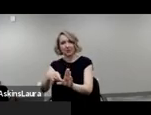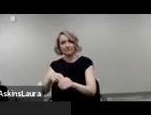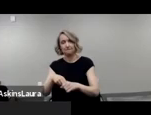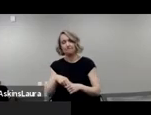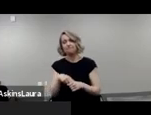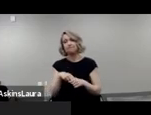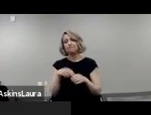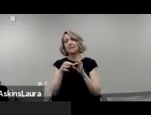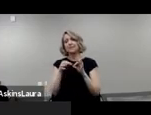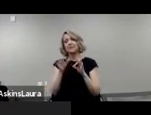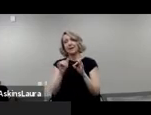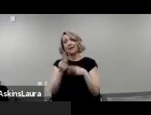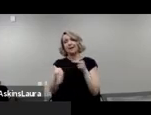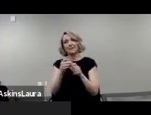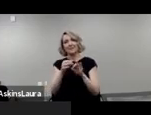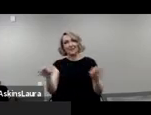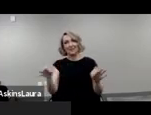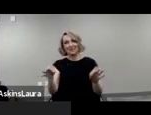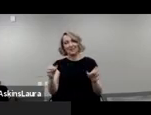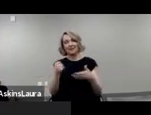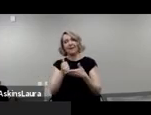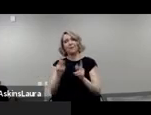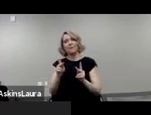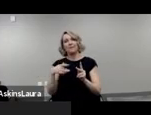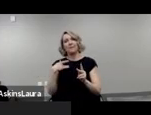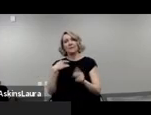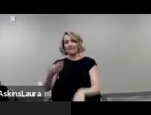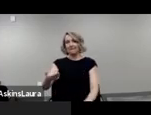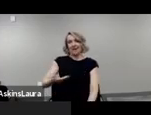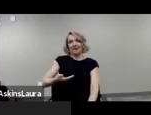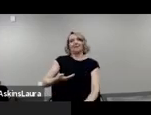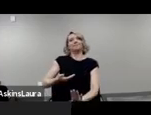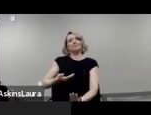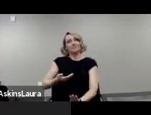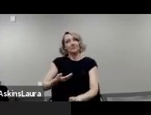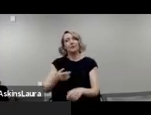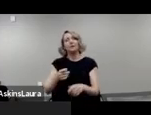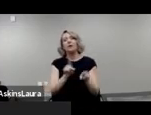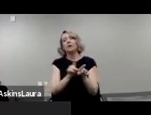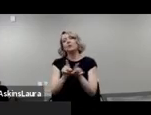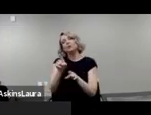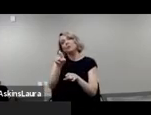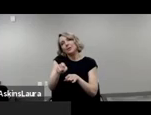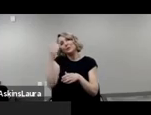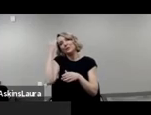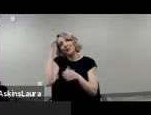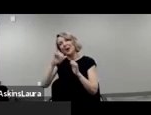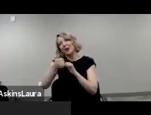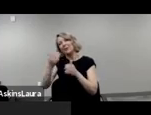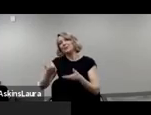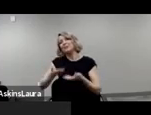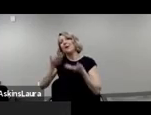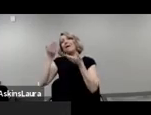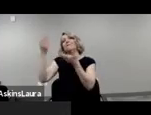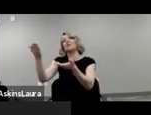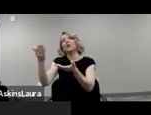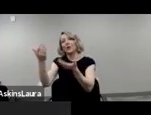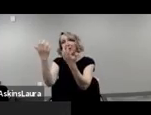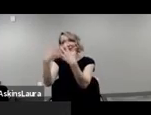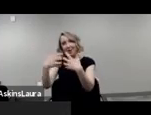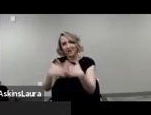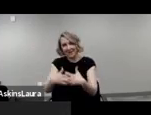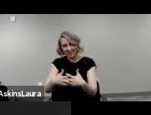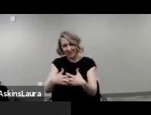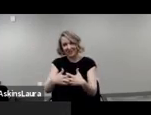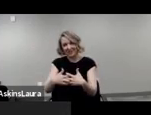Statements like that make us feel invited as well. Of course that means you also need to know how to offer accommodations and that can